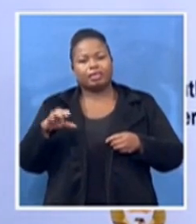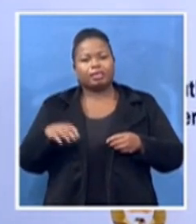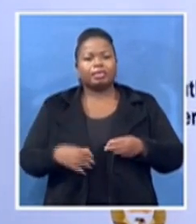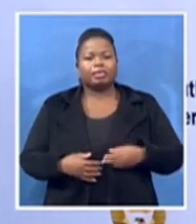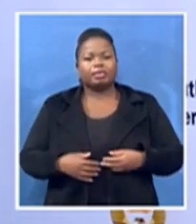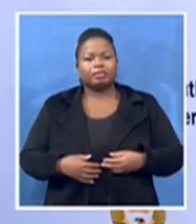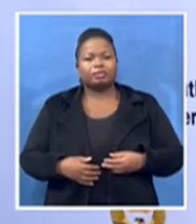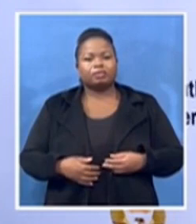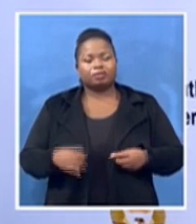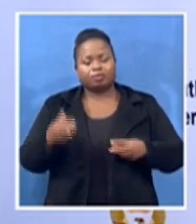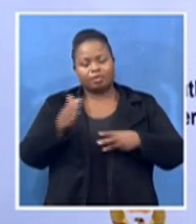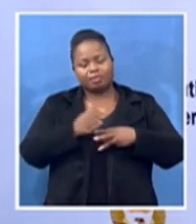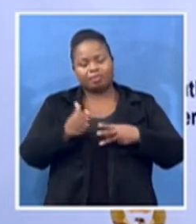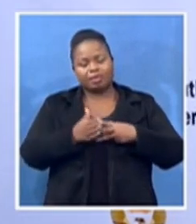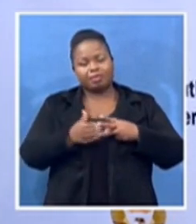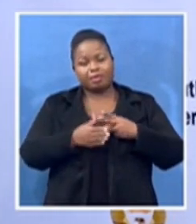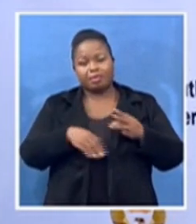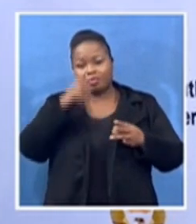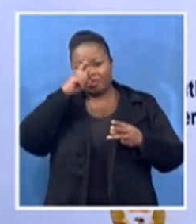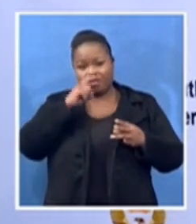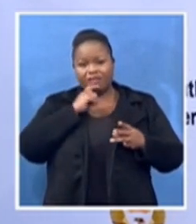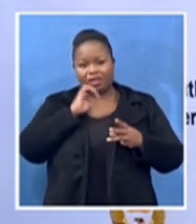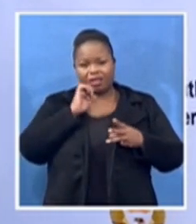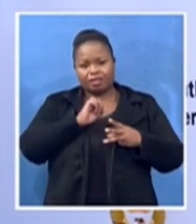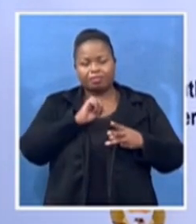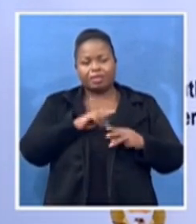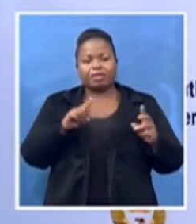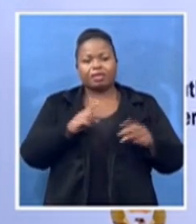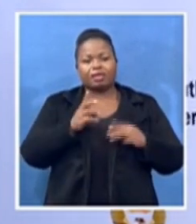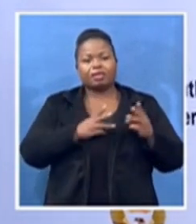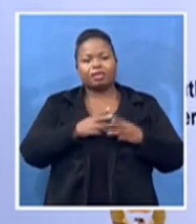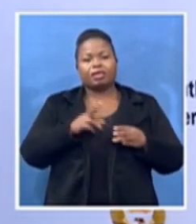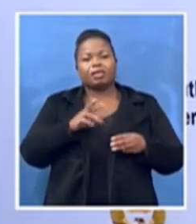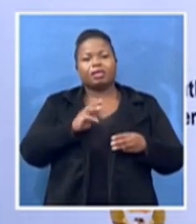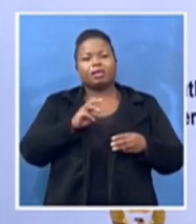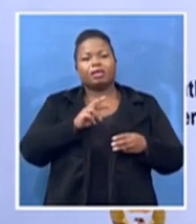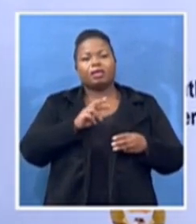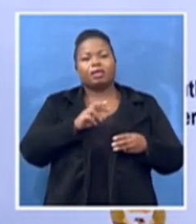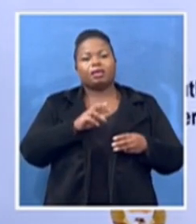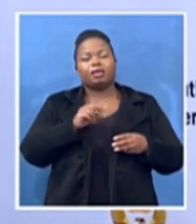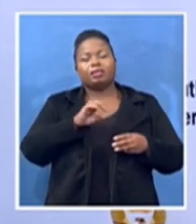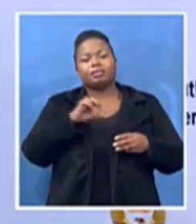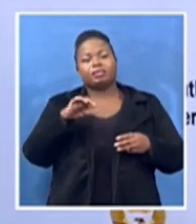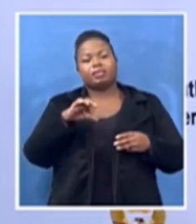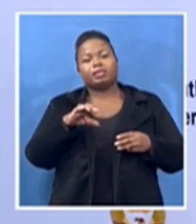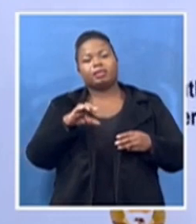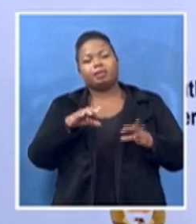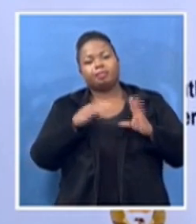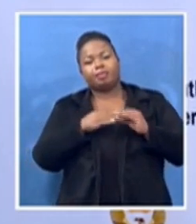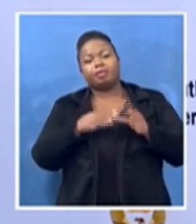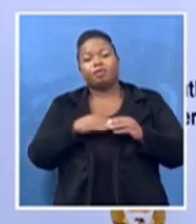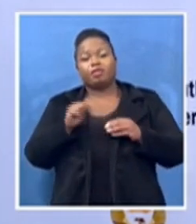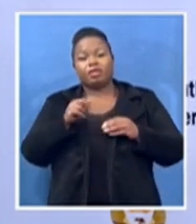member of the institute league sorry of the ANC um elected two uh three times